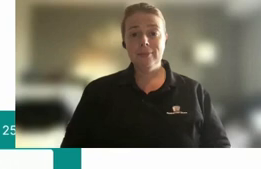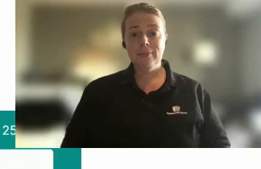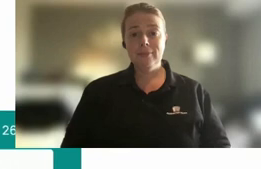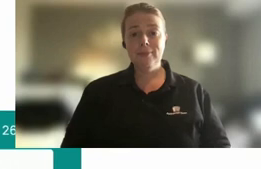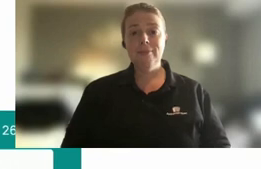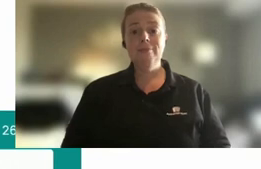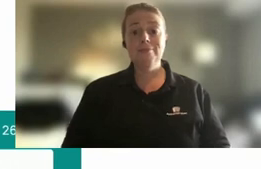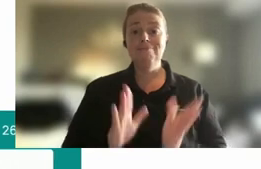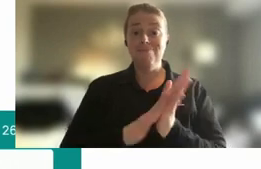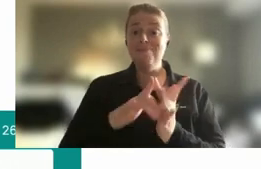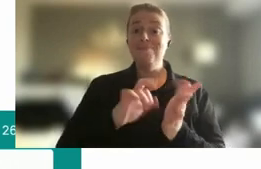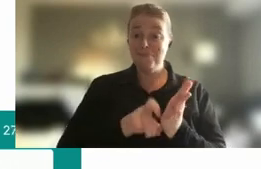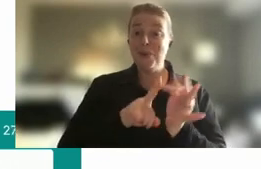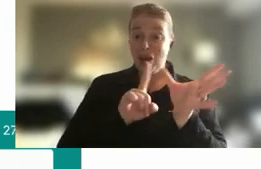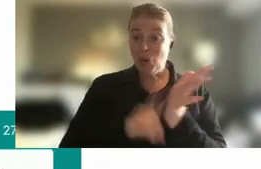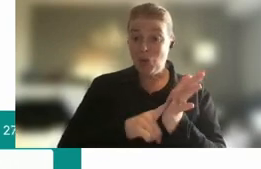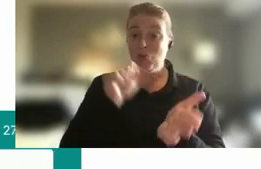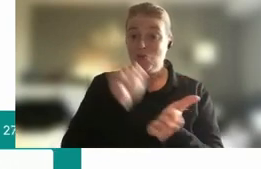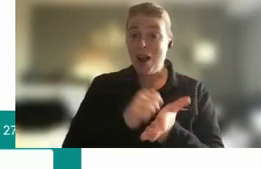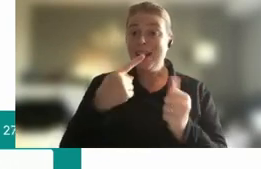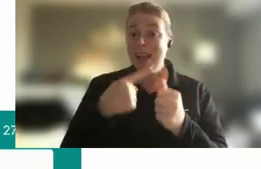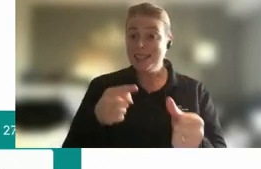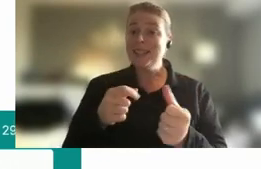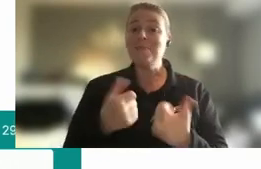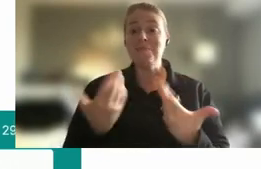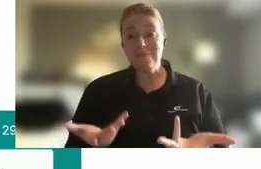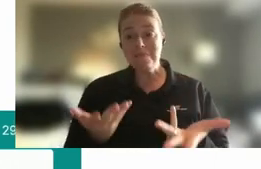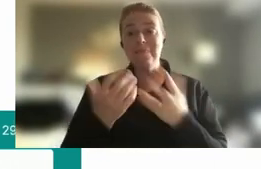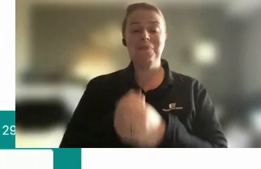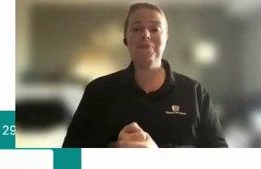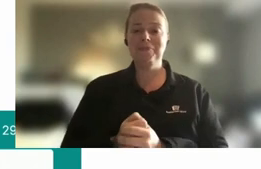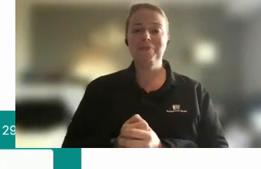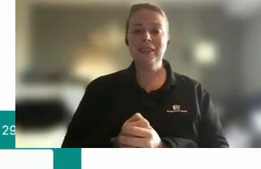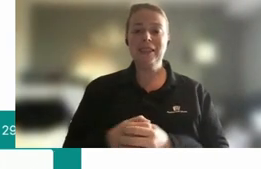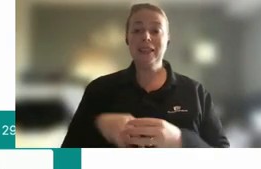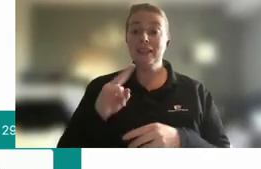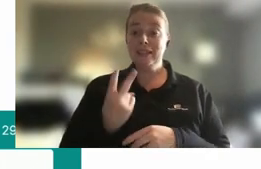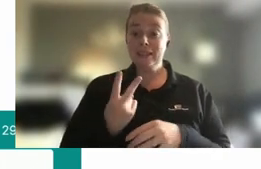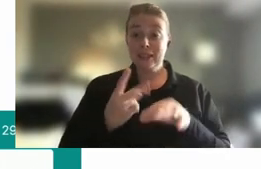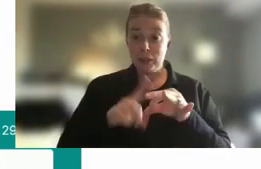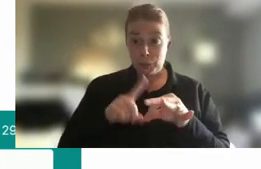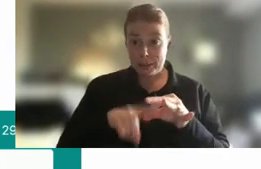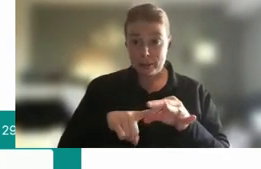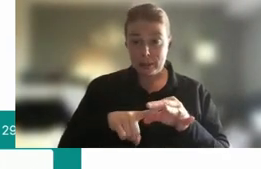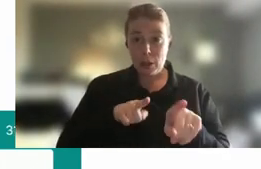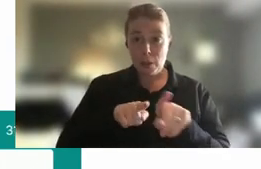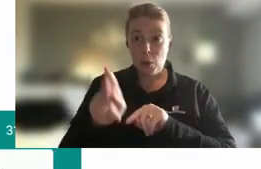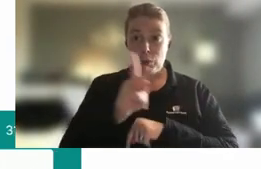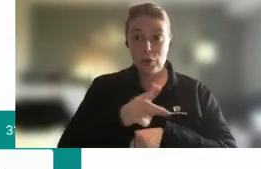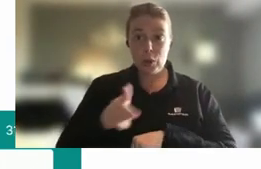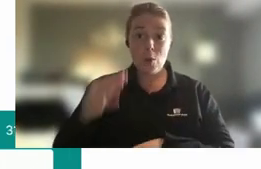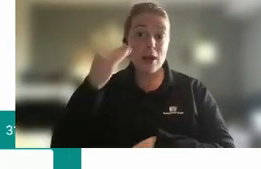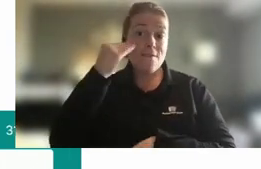It's Michael. There you go. Second question. What is the most common female